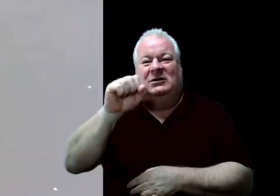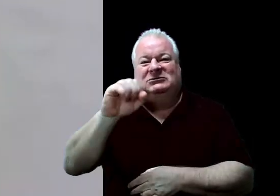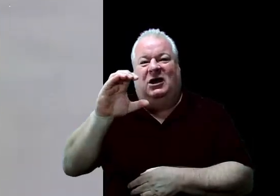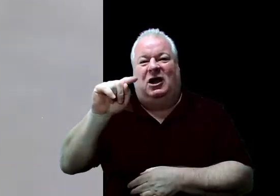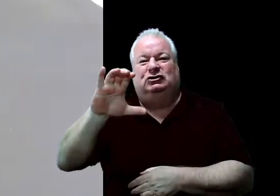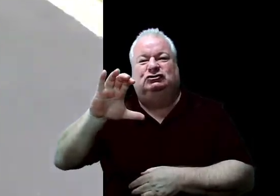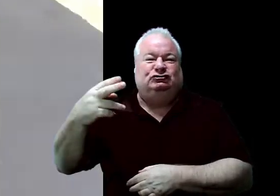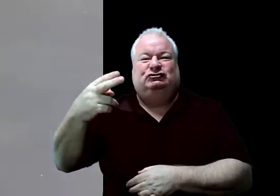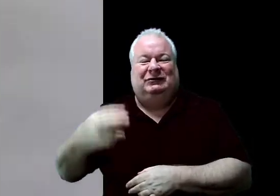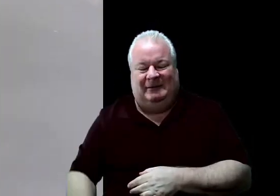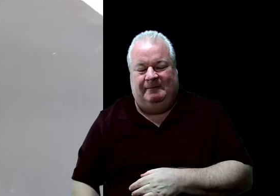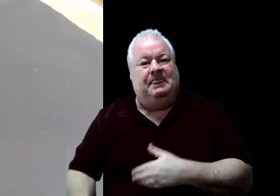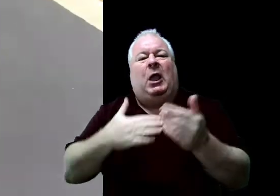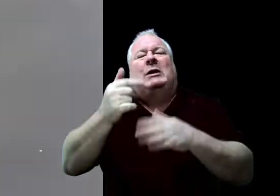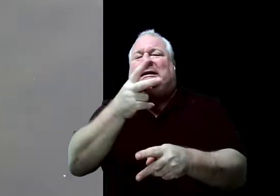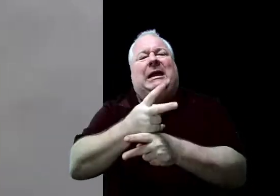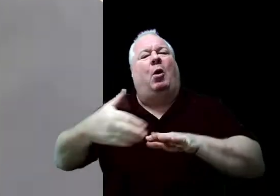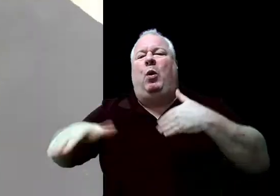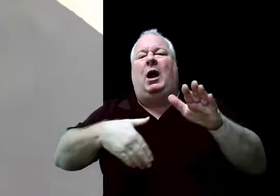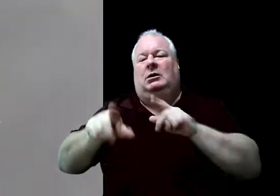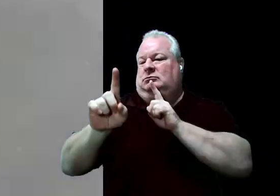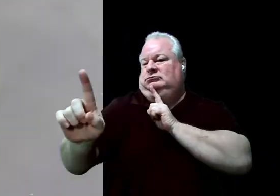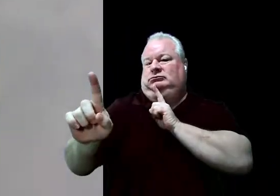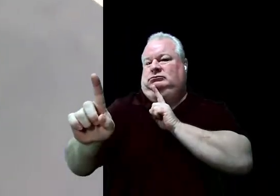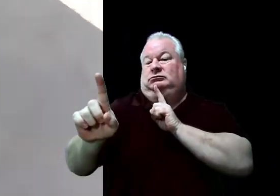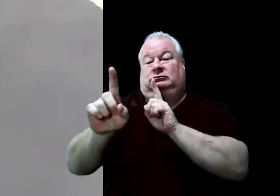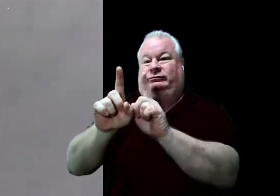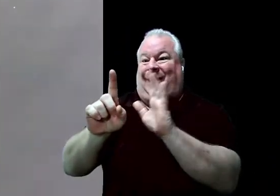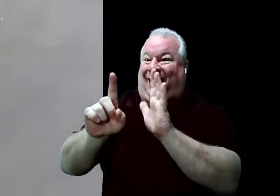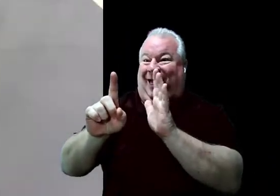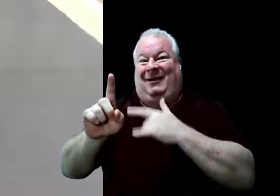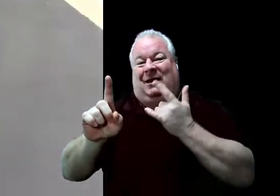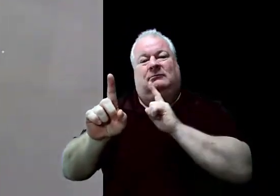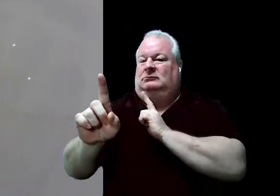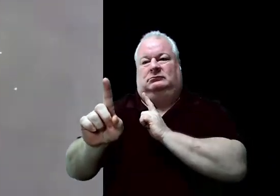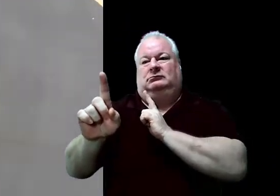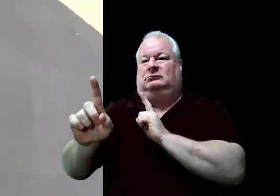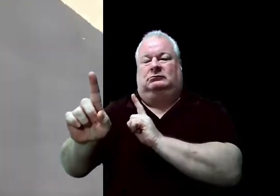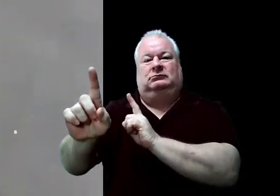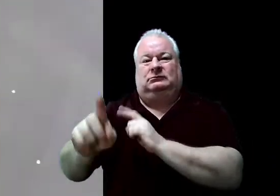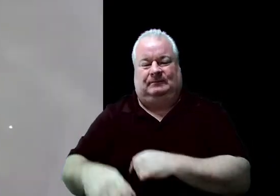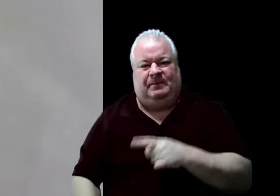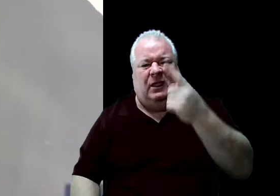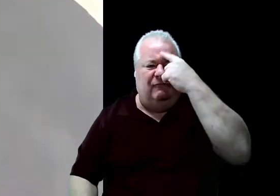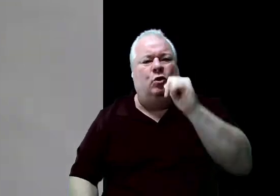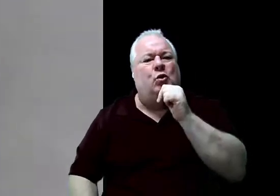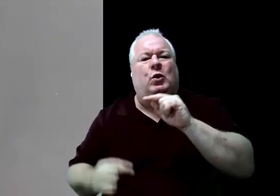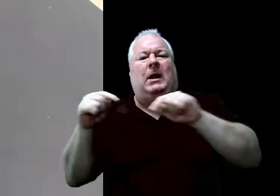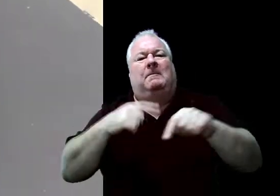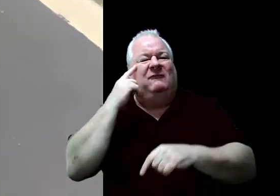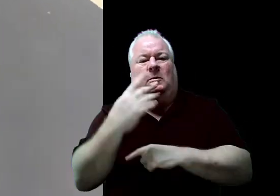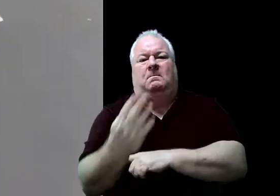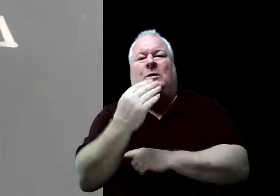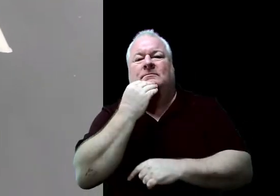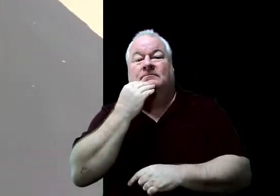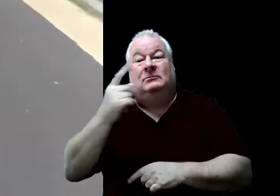While you keep walking, this is for breakfast. For all of you who are here for breakfast, it